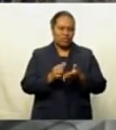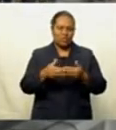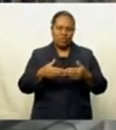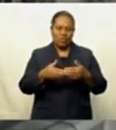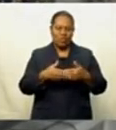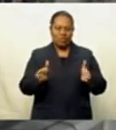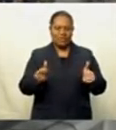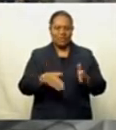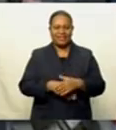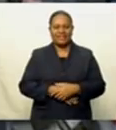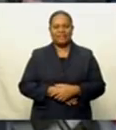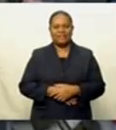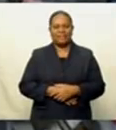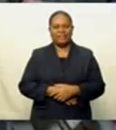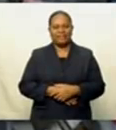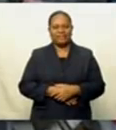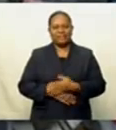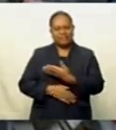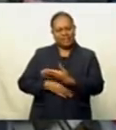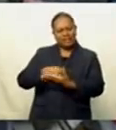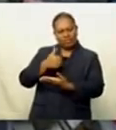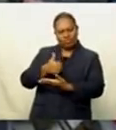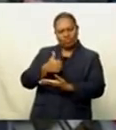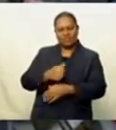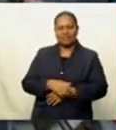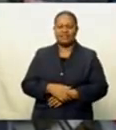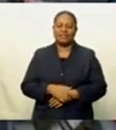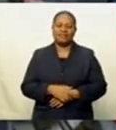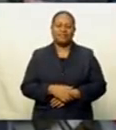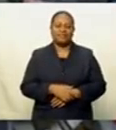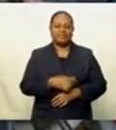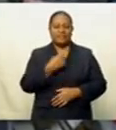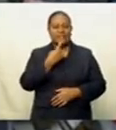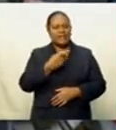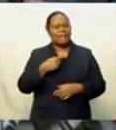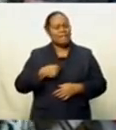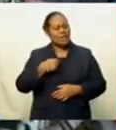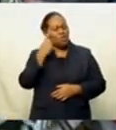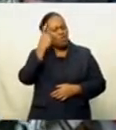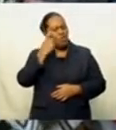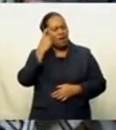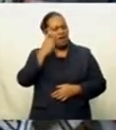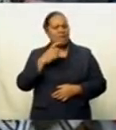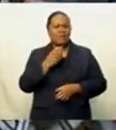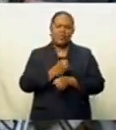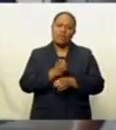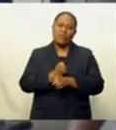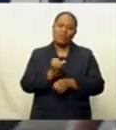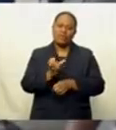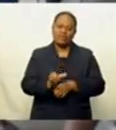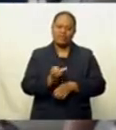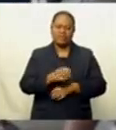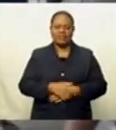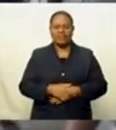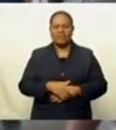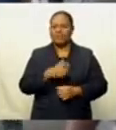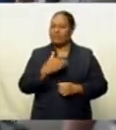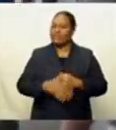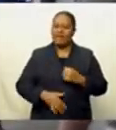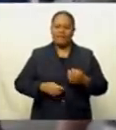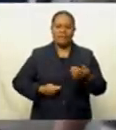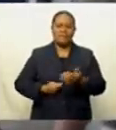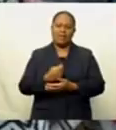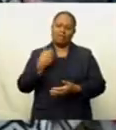activity. I see it as a good thing because I was really worried about my employees who have not been paid for so long.